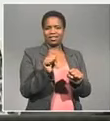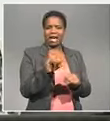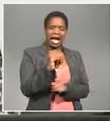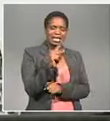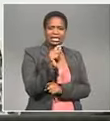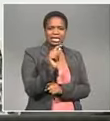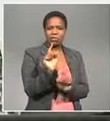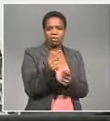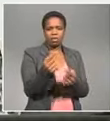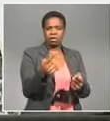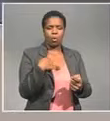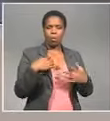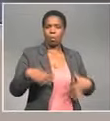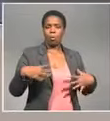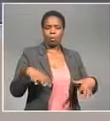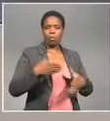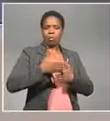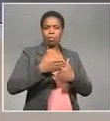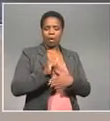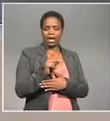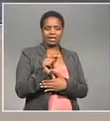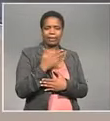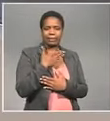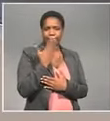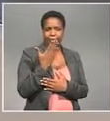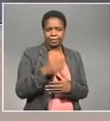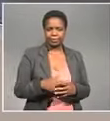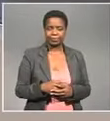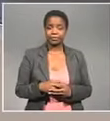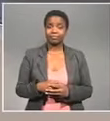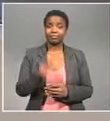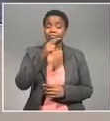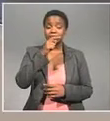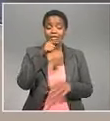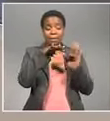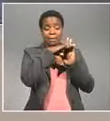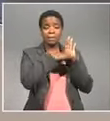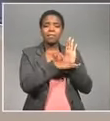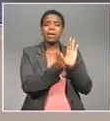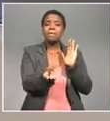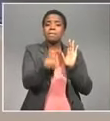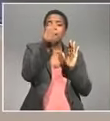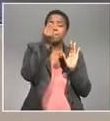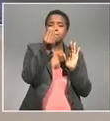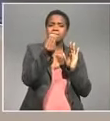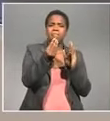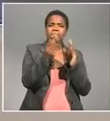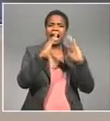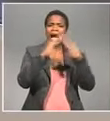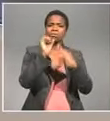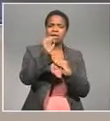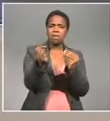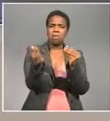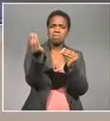with all the busasa group LaRue rattled off a list of names of people he claims received upgrades and maintenance to